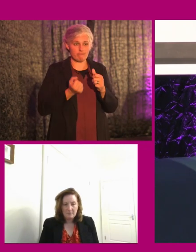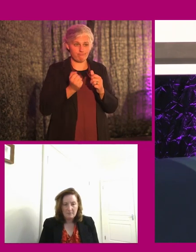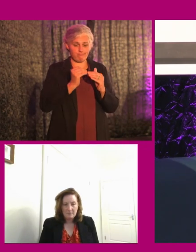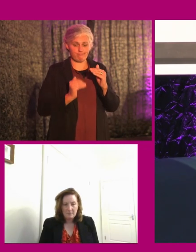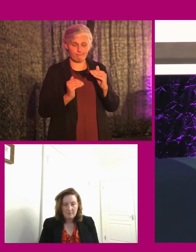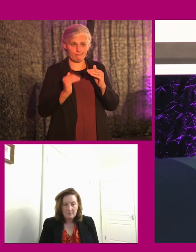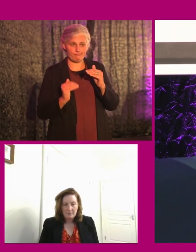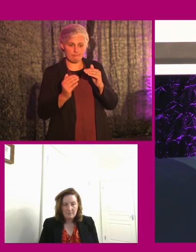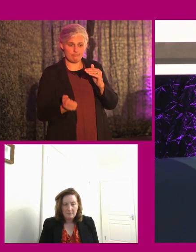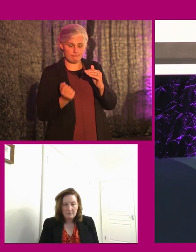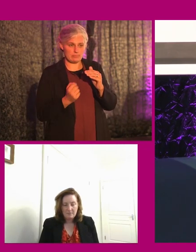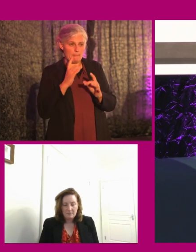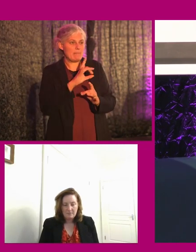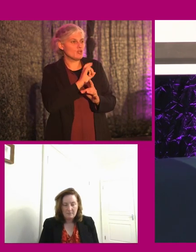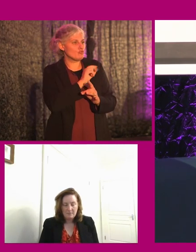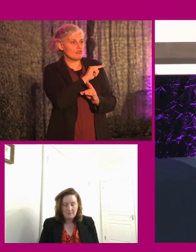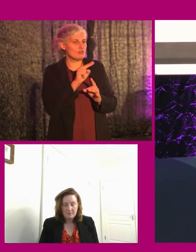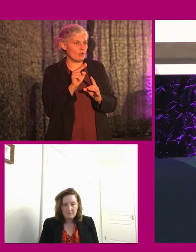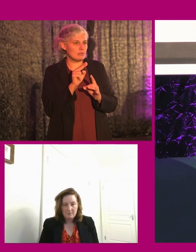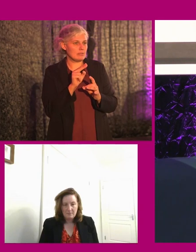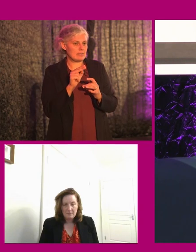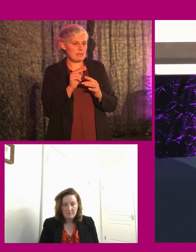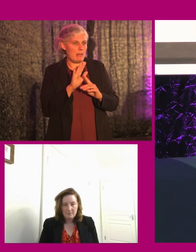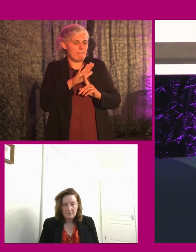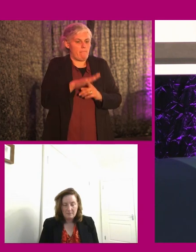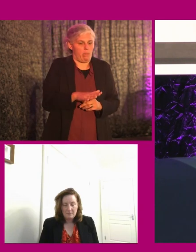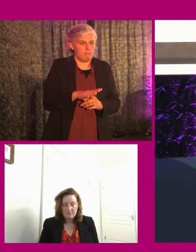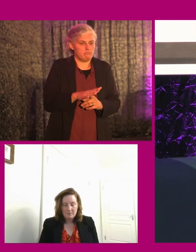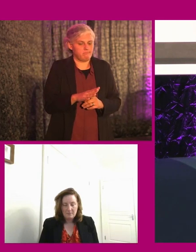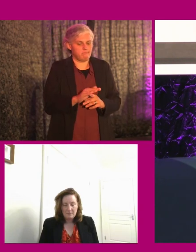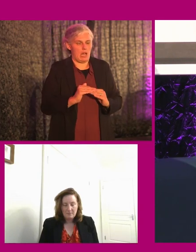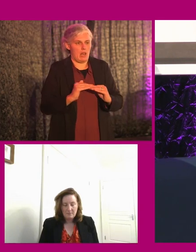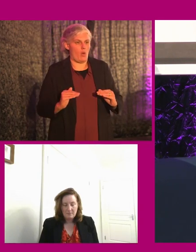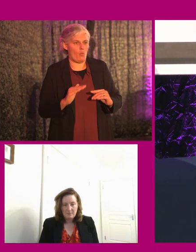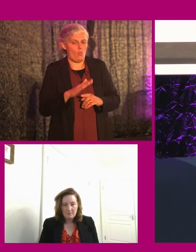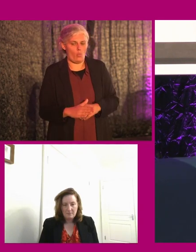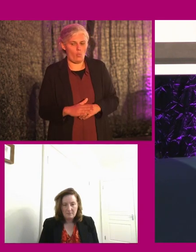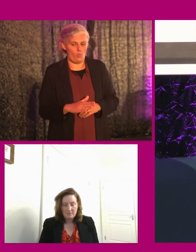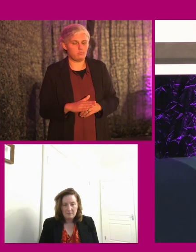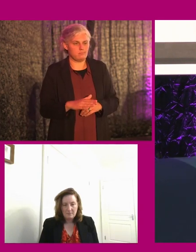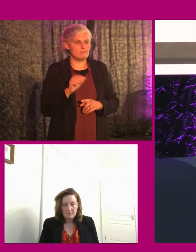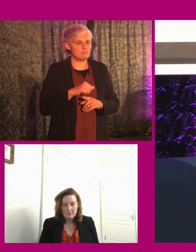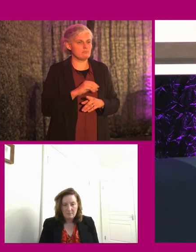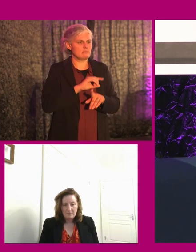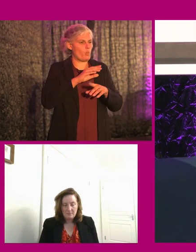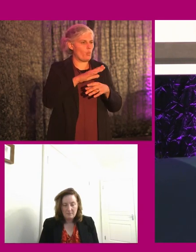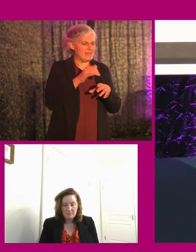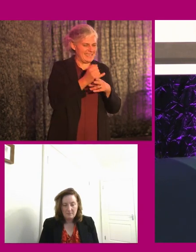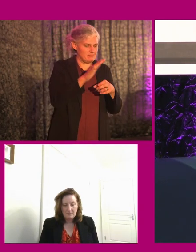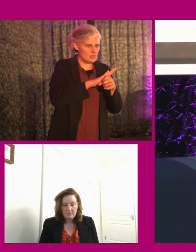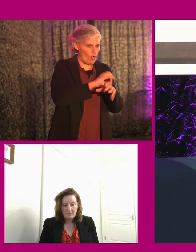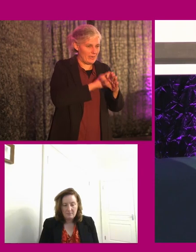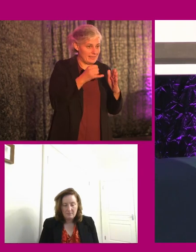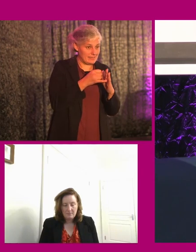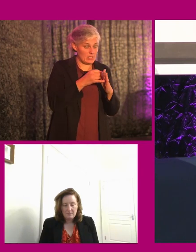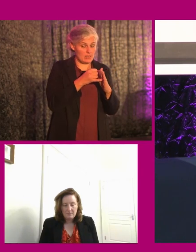is to ensure they're not clustering at the bottom within an organization of the bottom of their pay scale, which